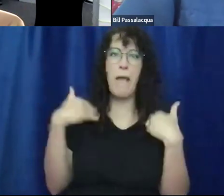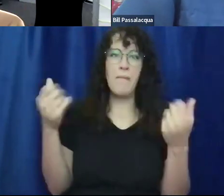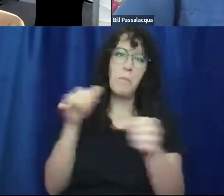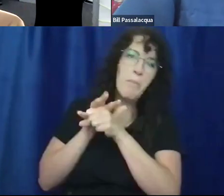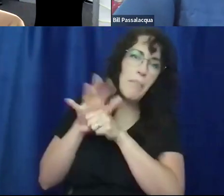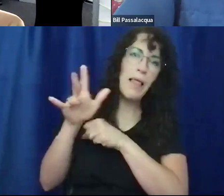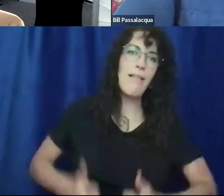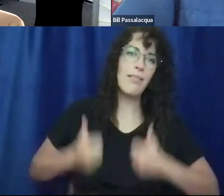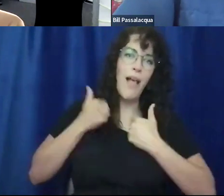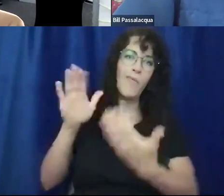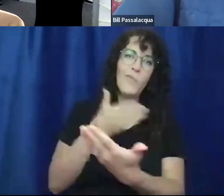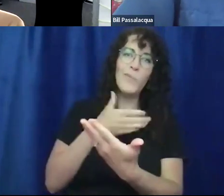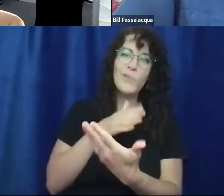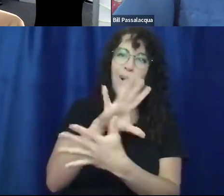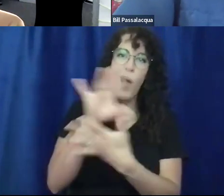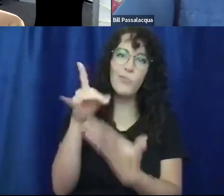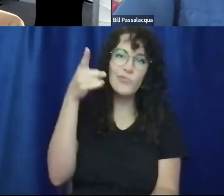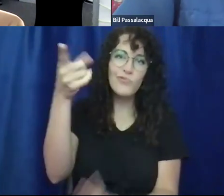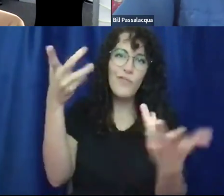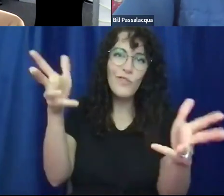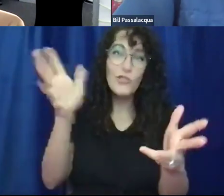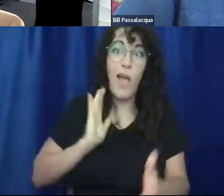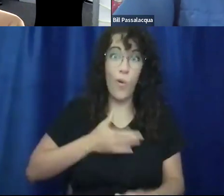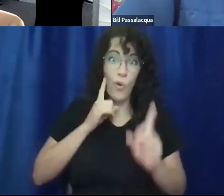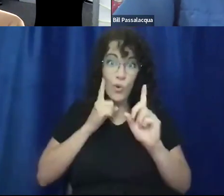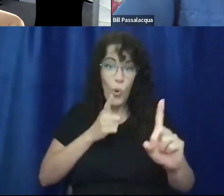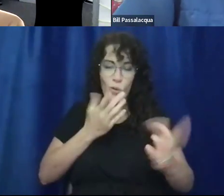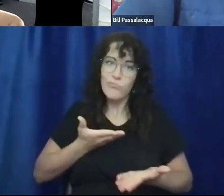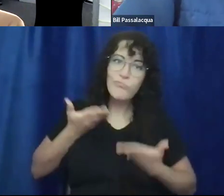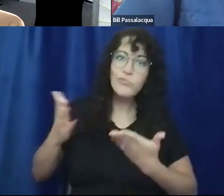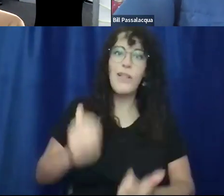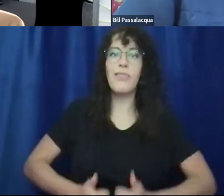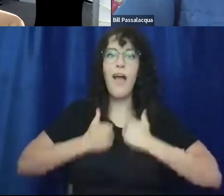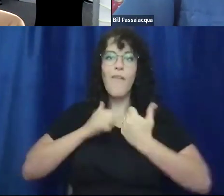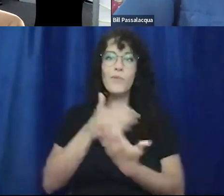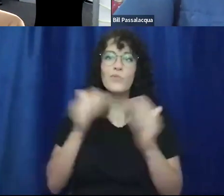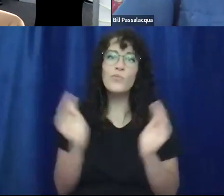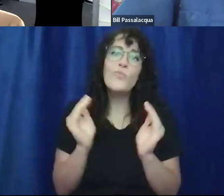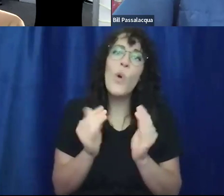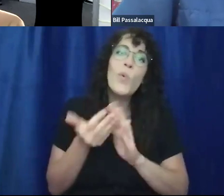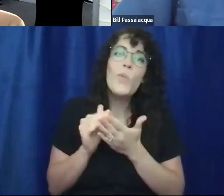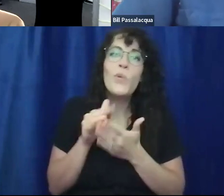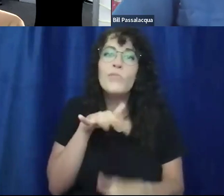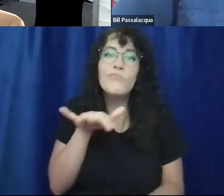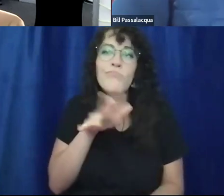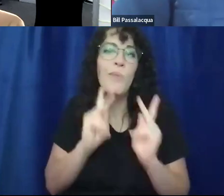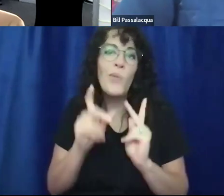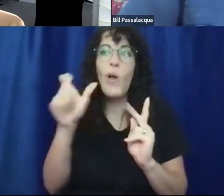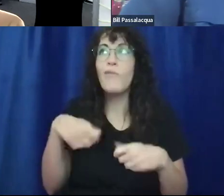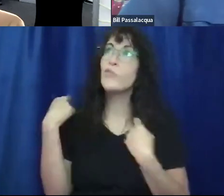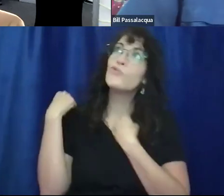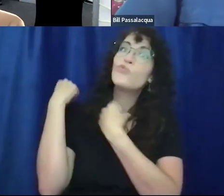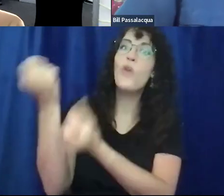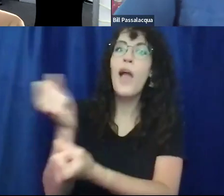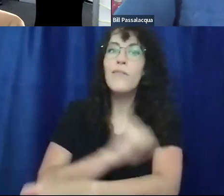live music options. Our goal is to bring live music to smaller communities where people don't have to drive to St.